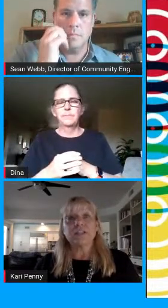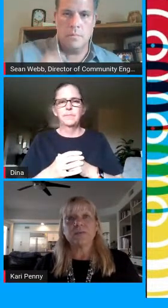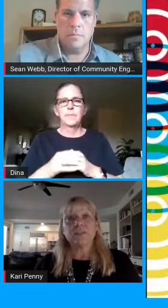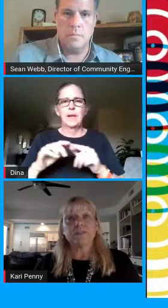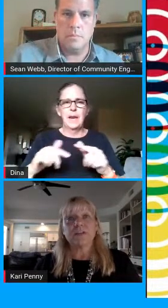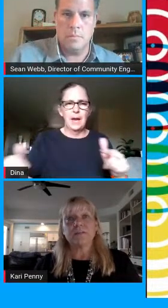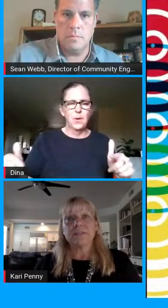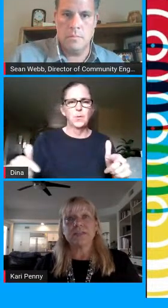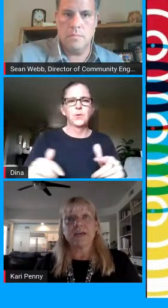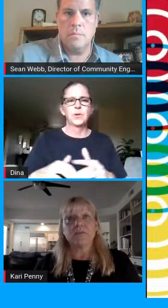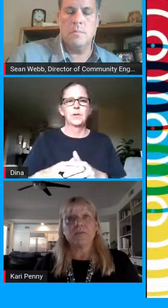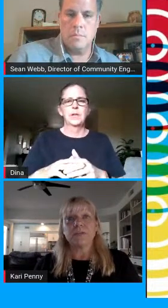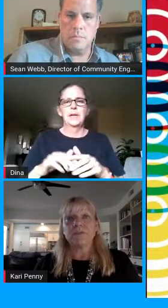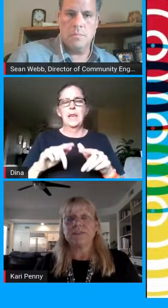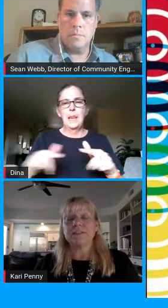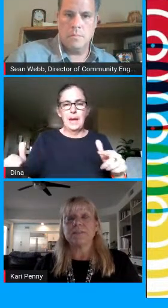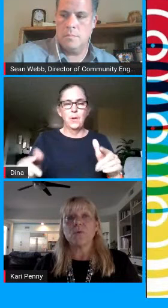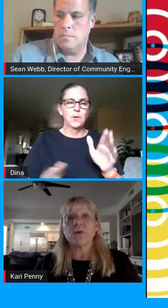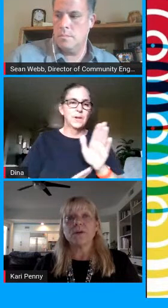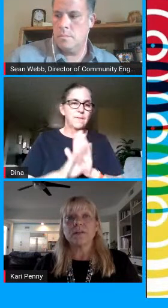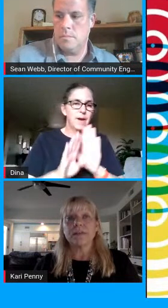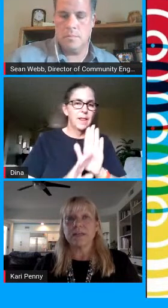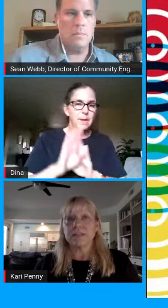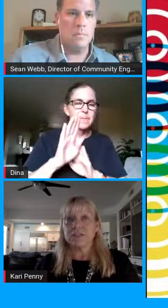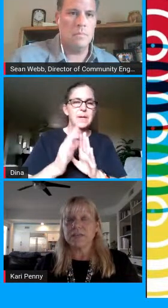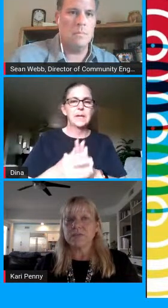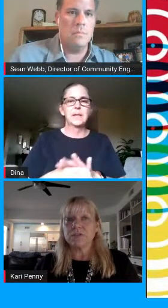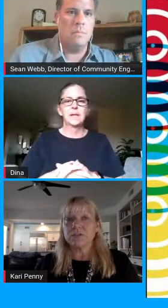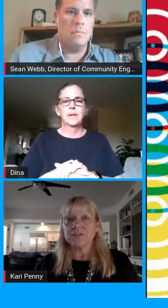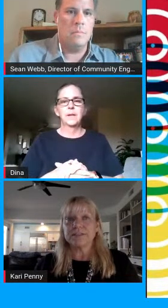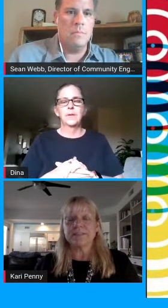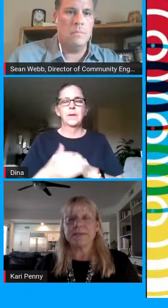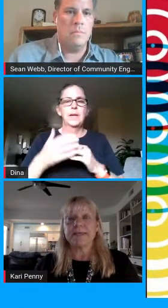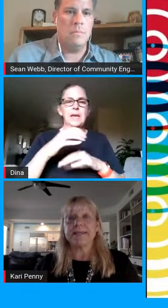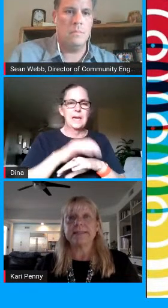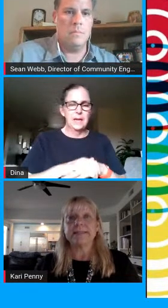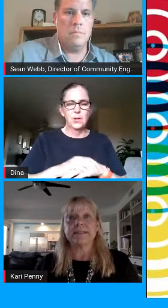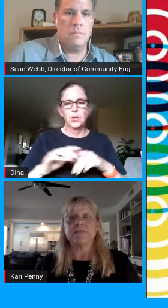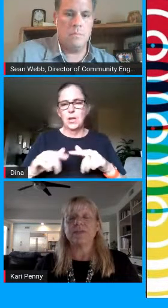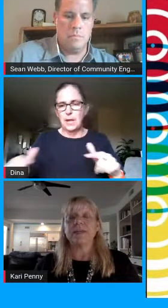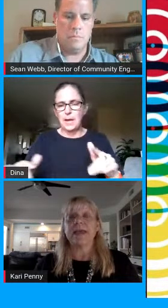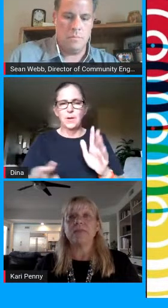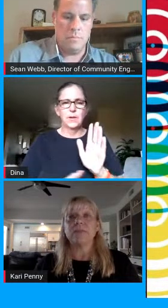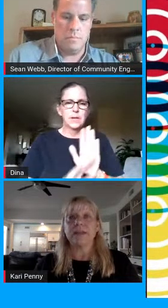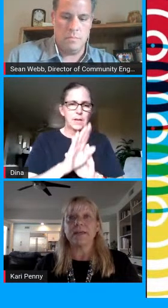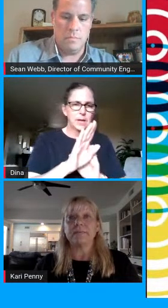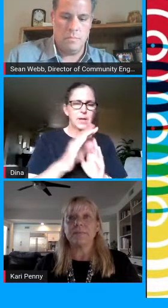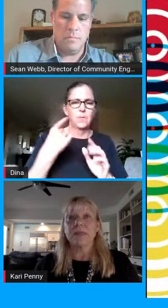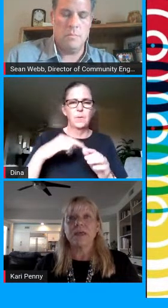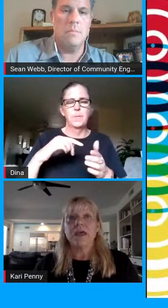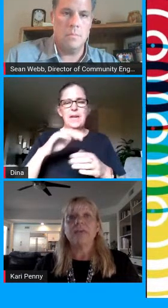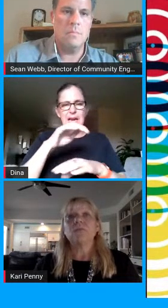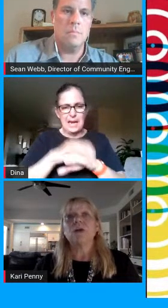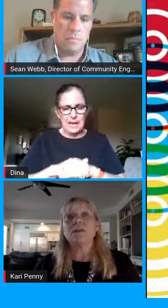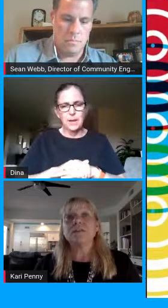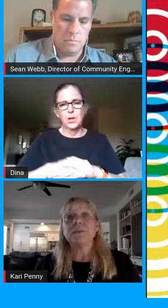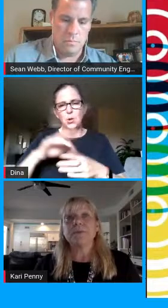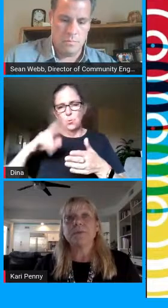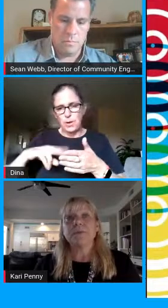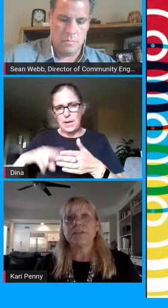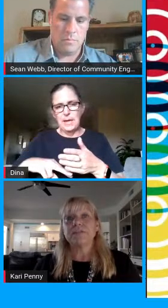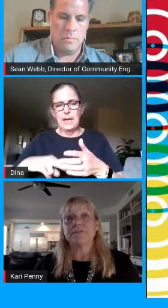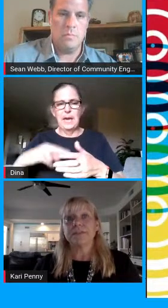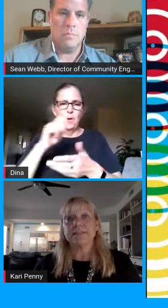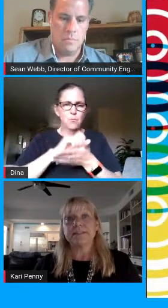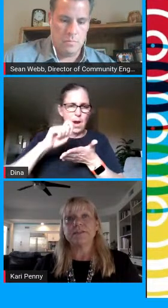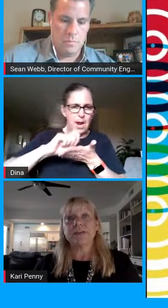or english language development time will be used to support the english language learners and speaking listening reading and writing and there will also